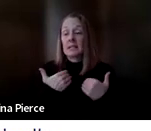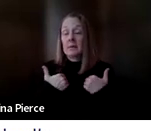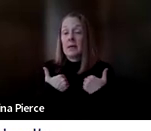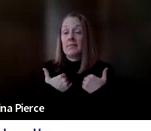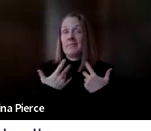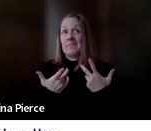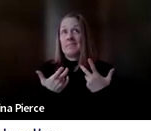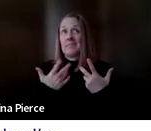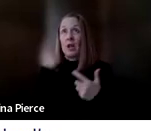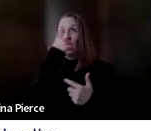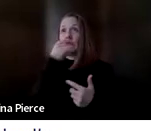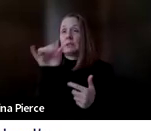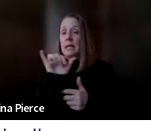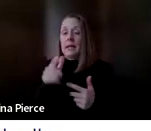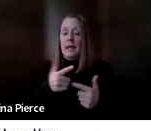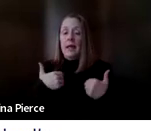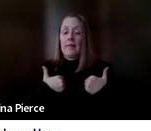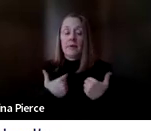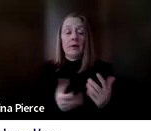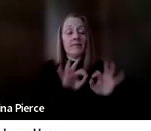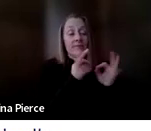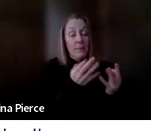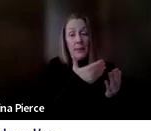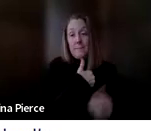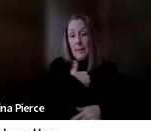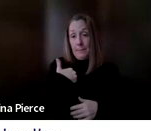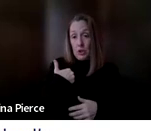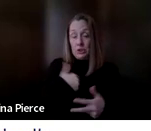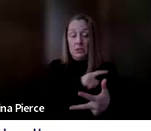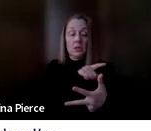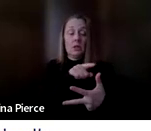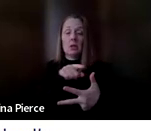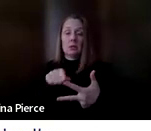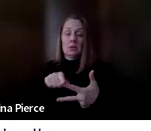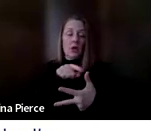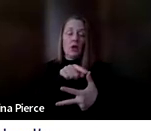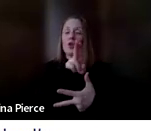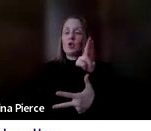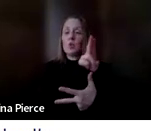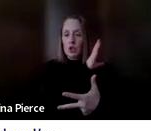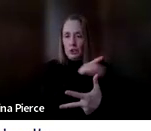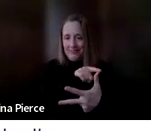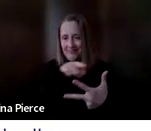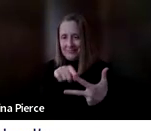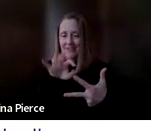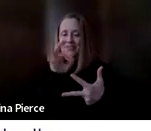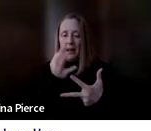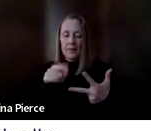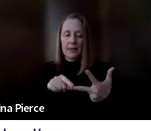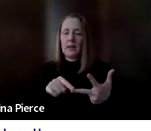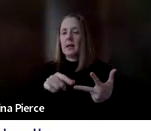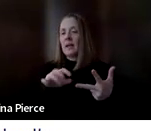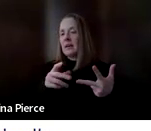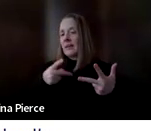AAC user, but also their family members, there could be occupational therapists, physical therapists, teachers,